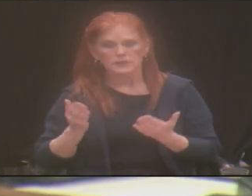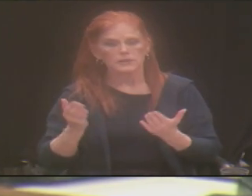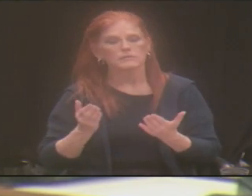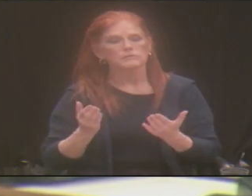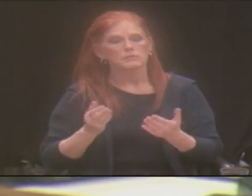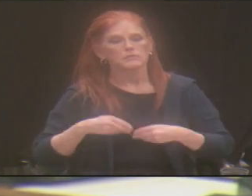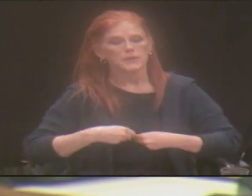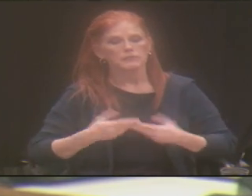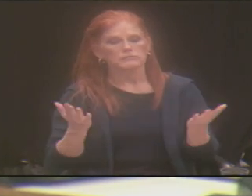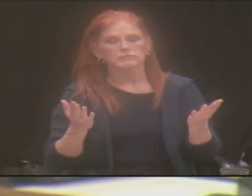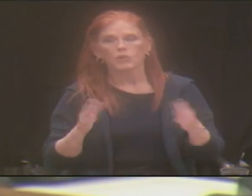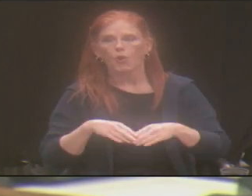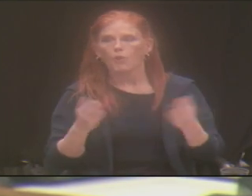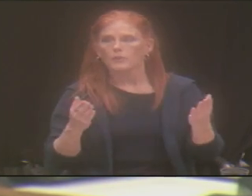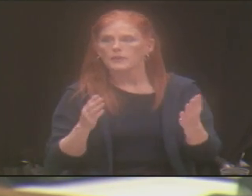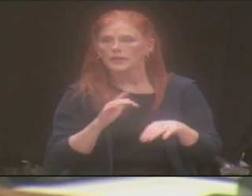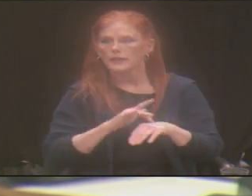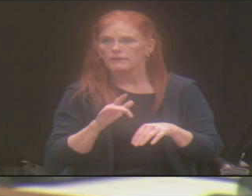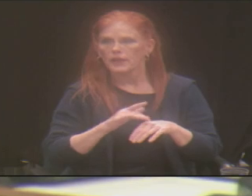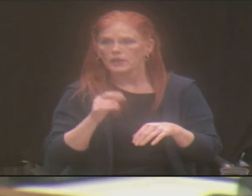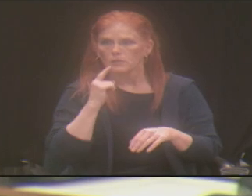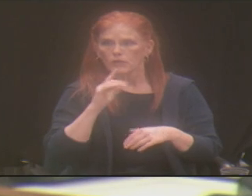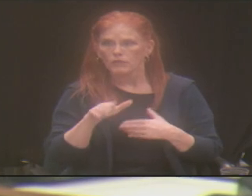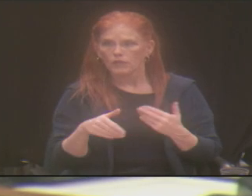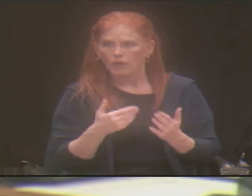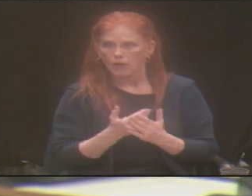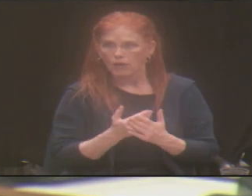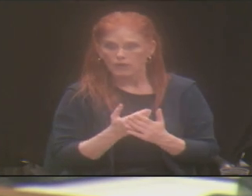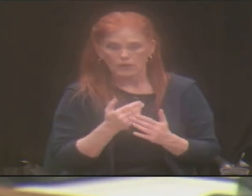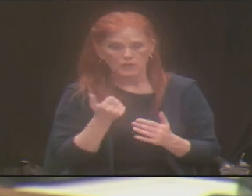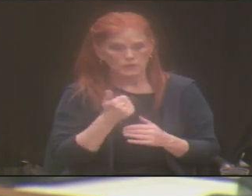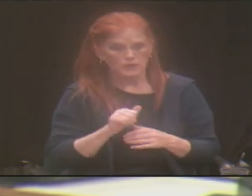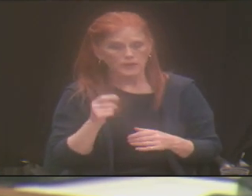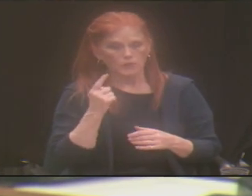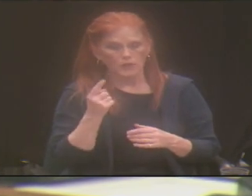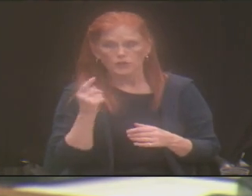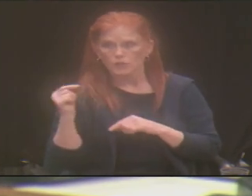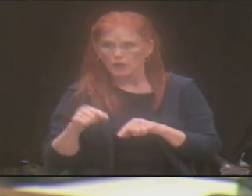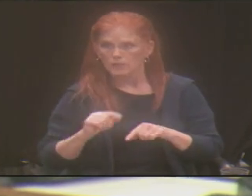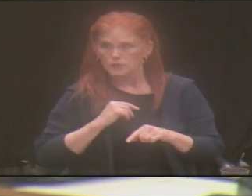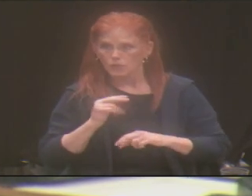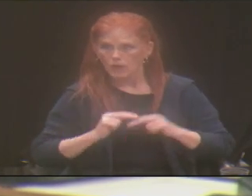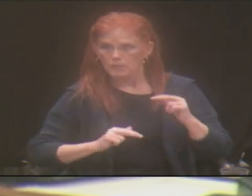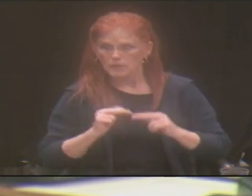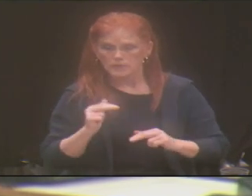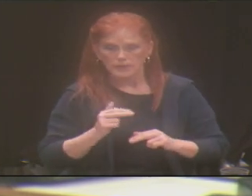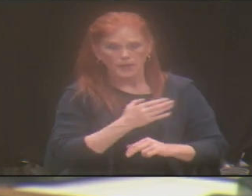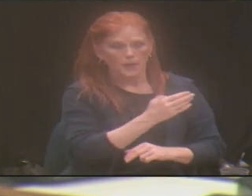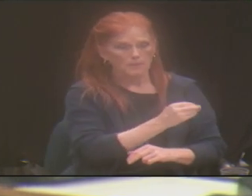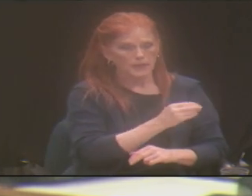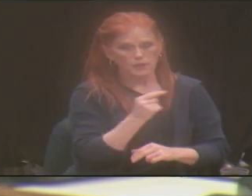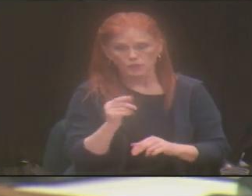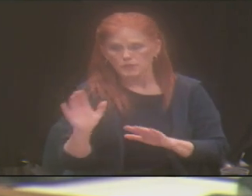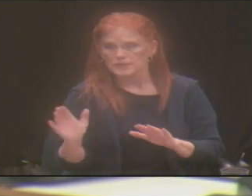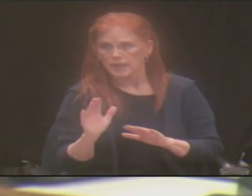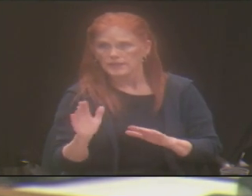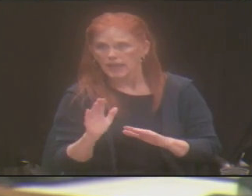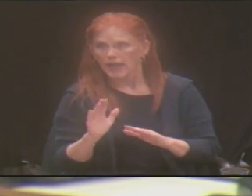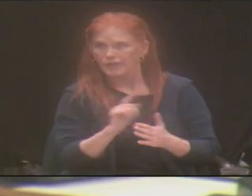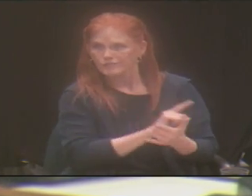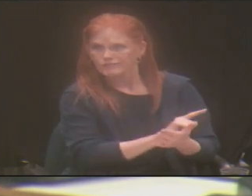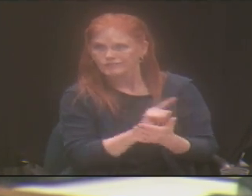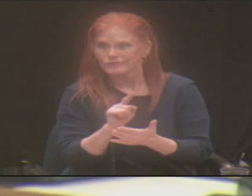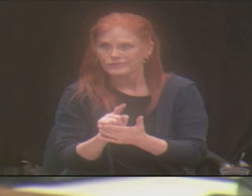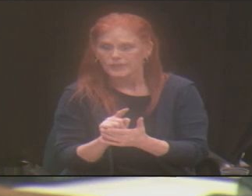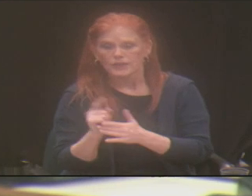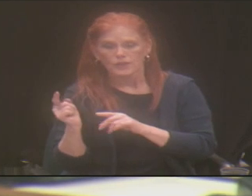We are looking that anyone that comes to our building Monday through Sunday to either attend